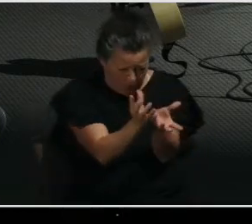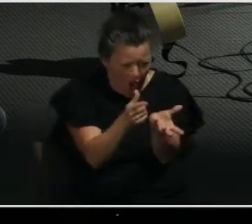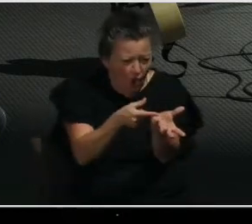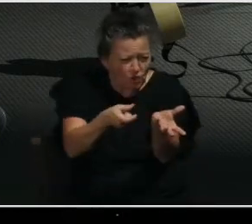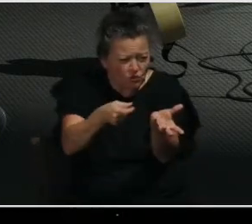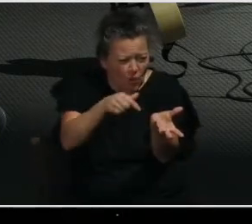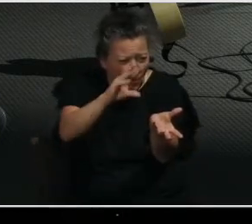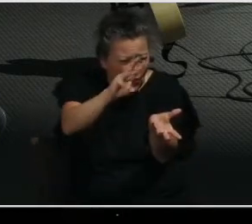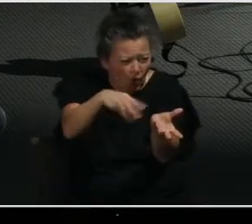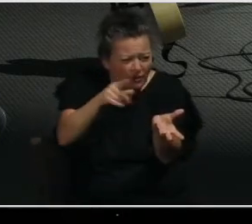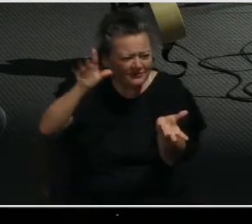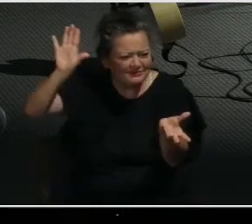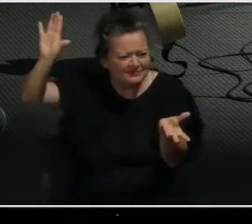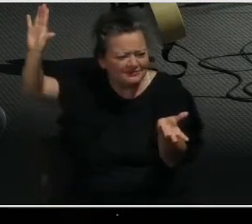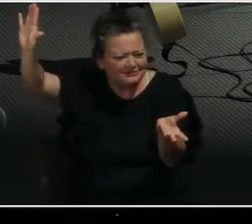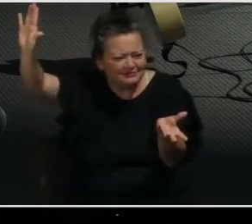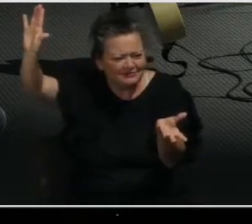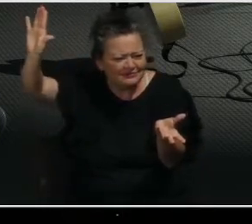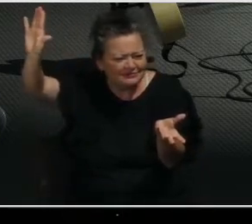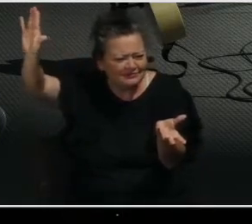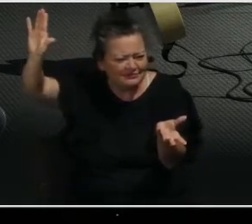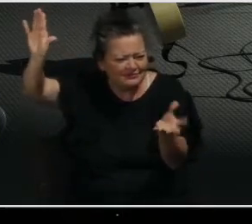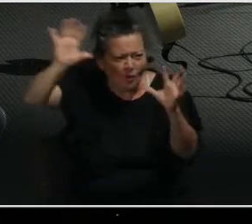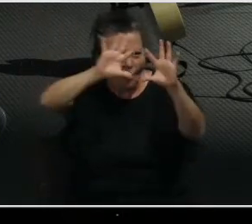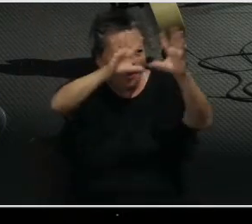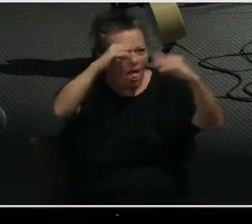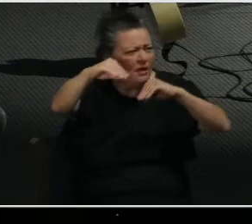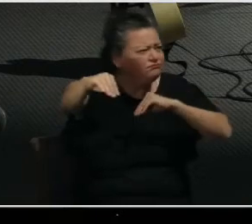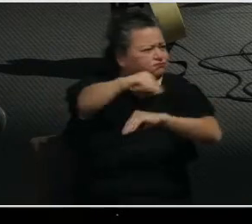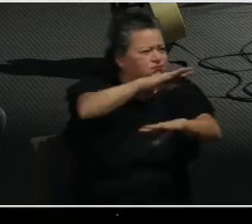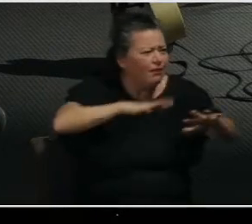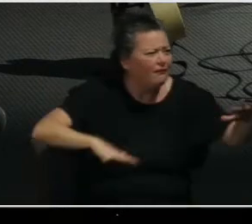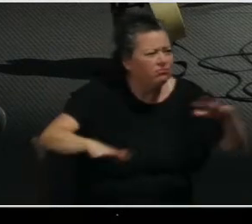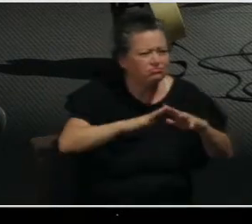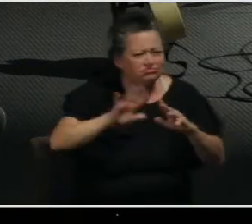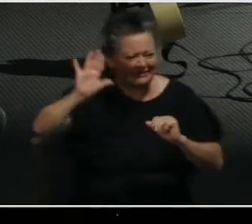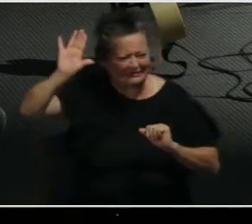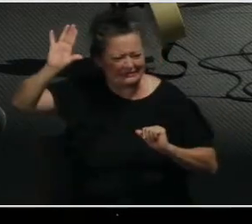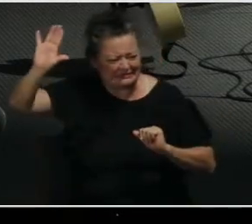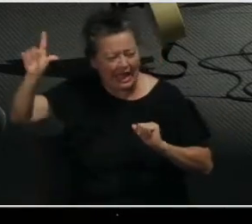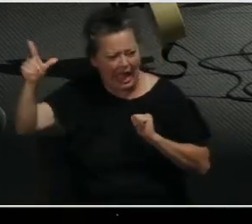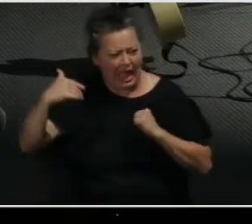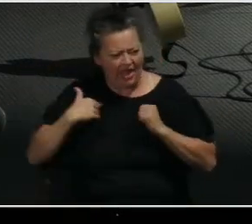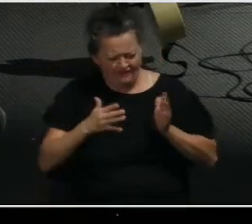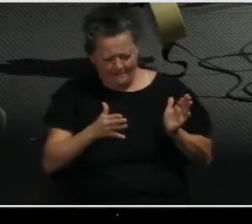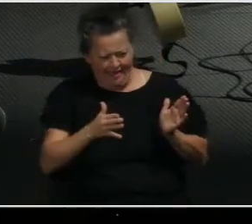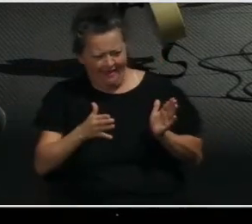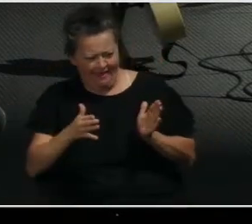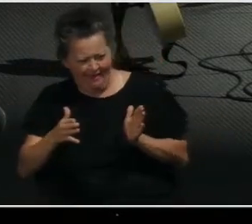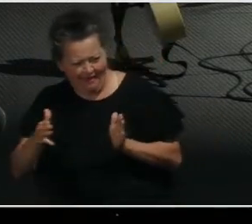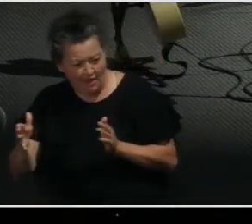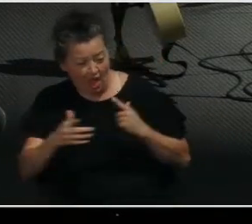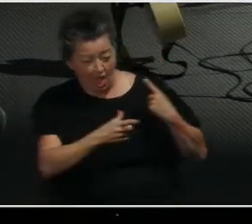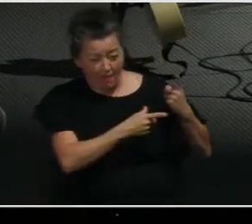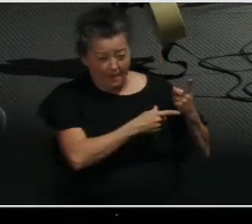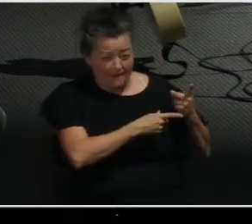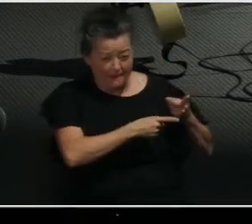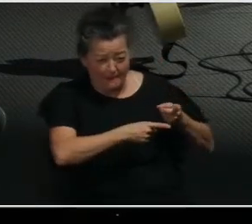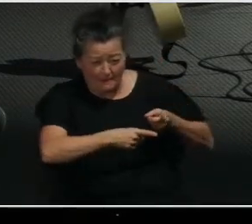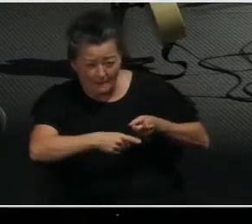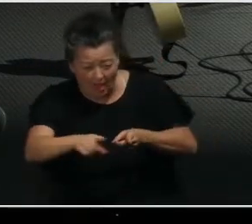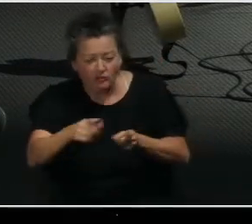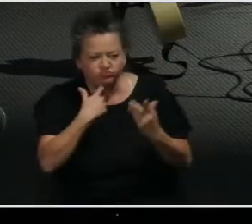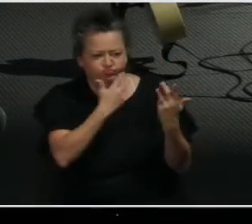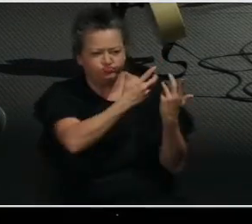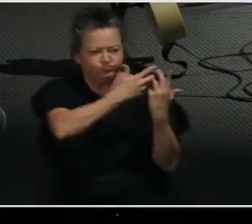ruling over the universe and he's accomplishing his purposes and plans through all that's happening, even though